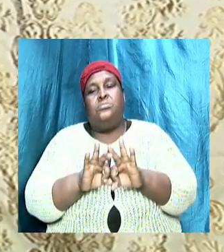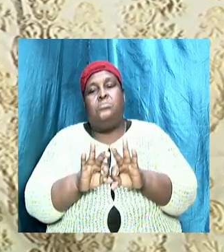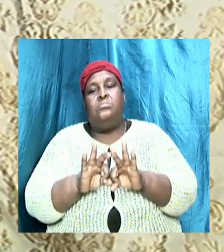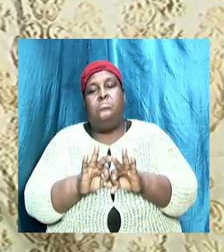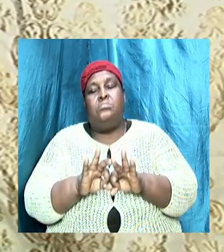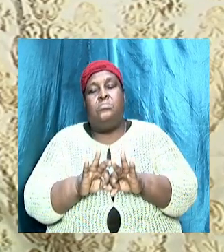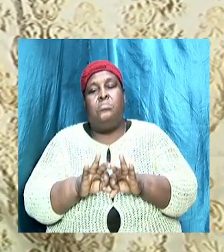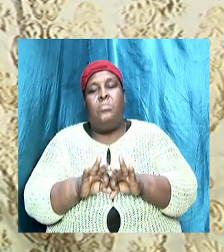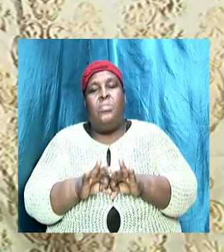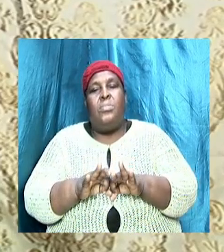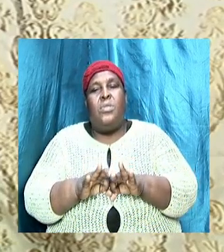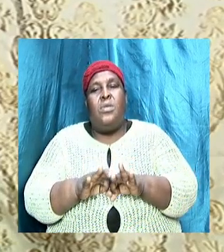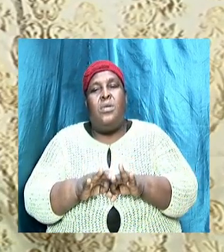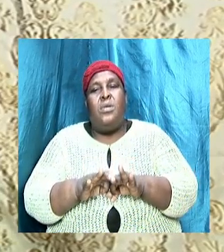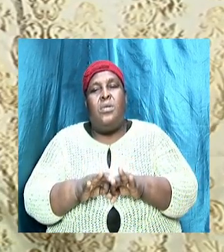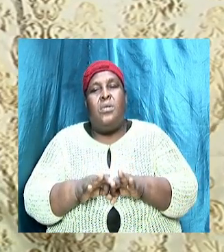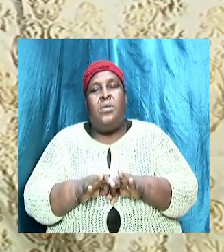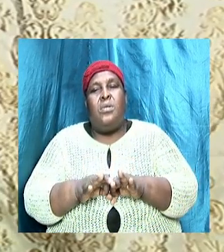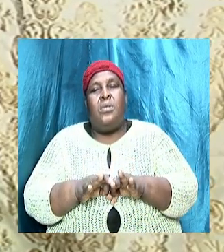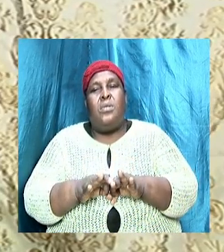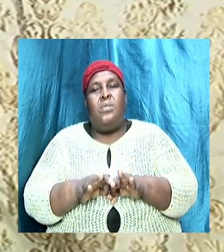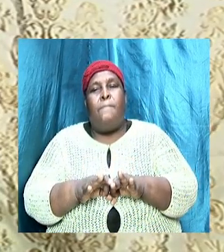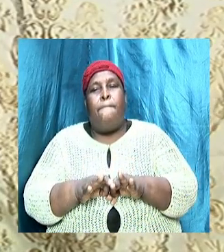it is because what we